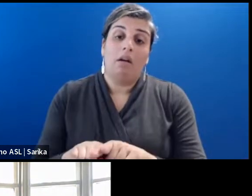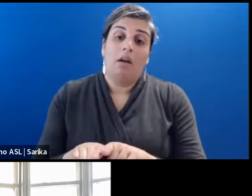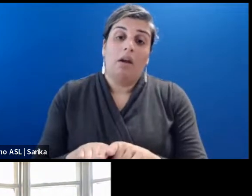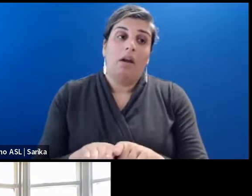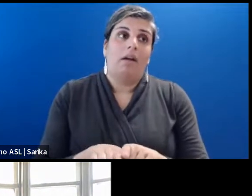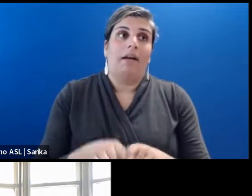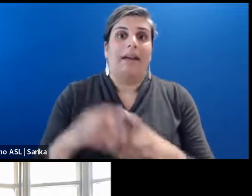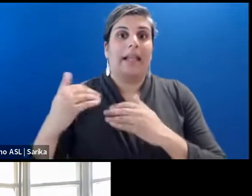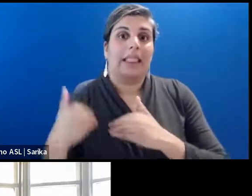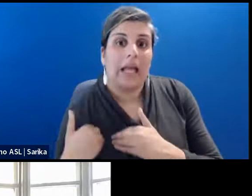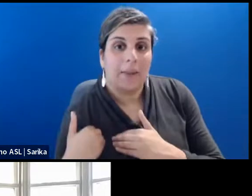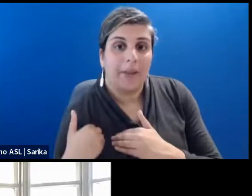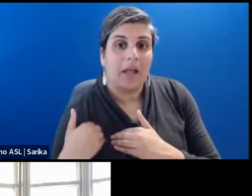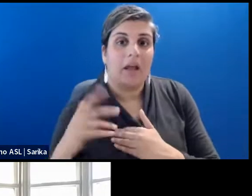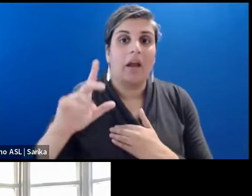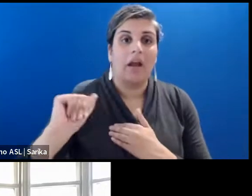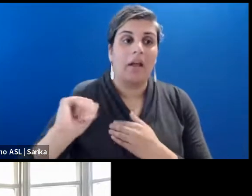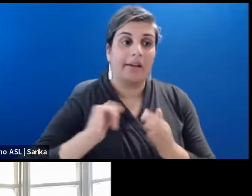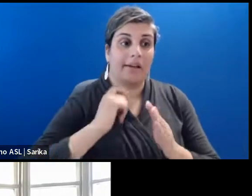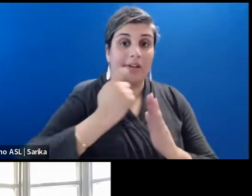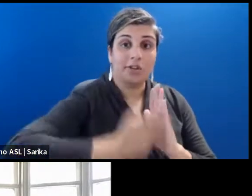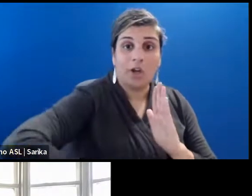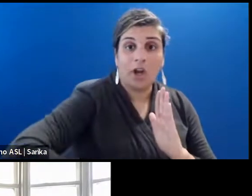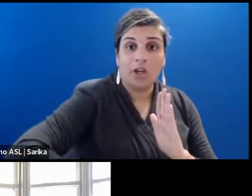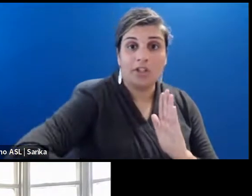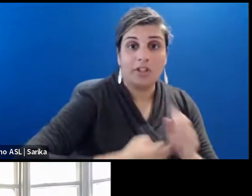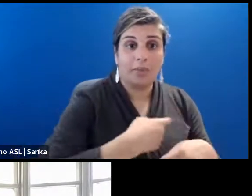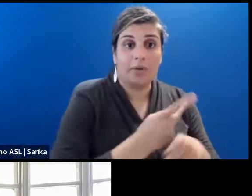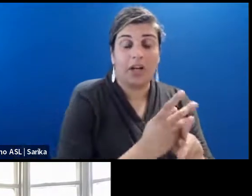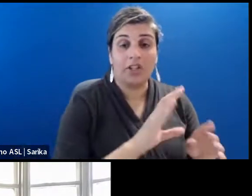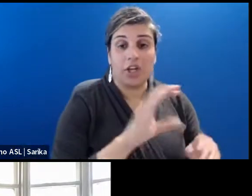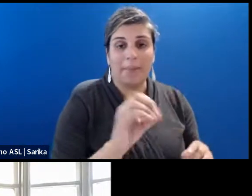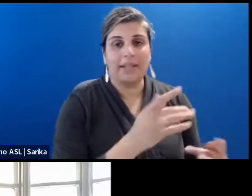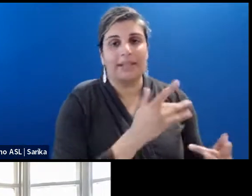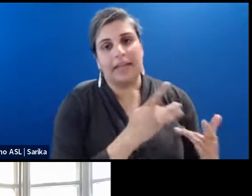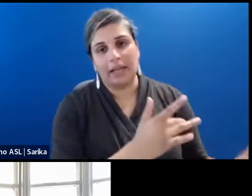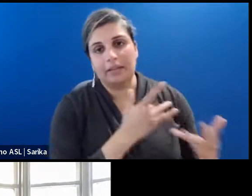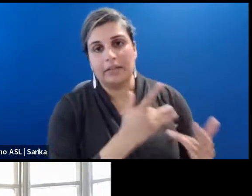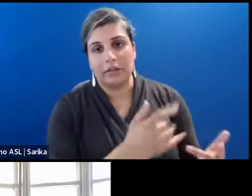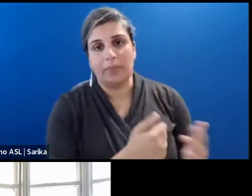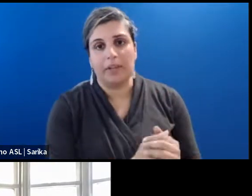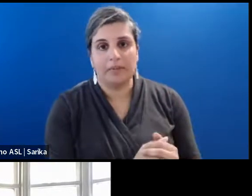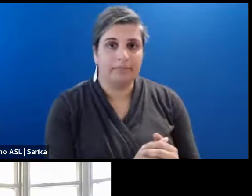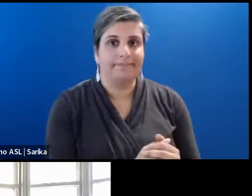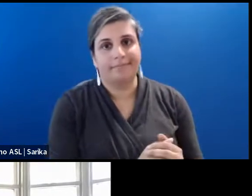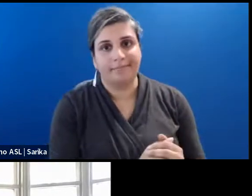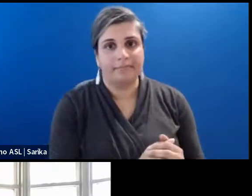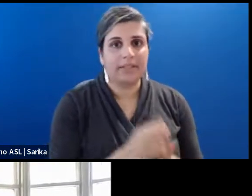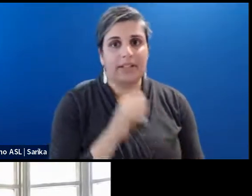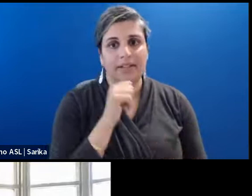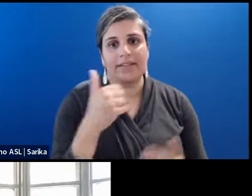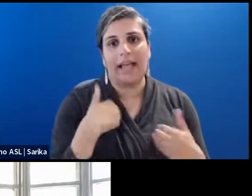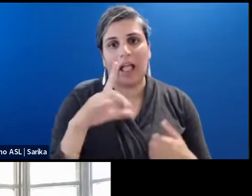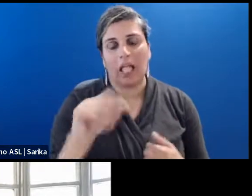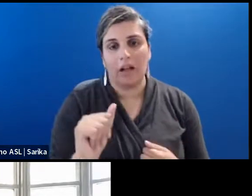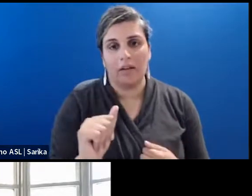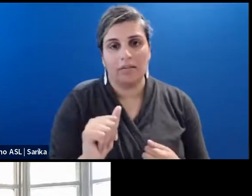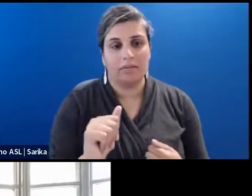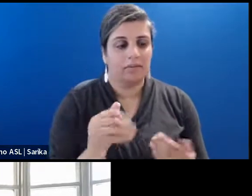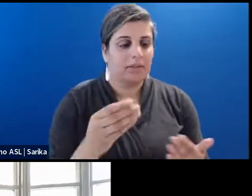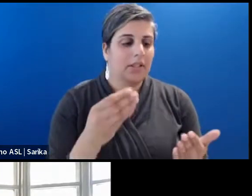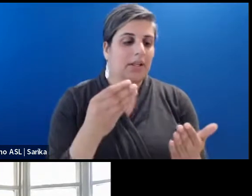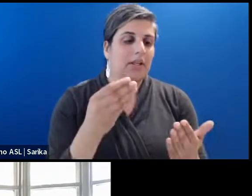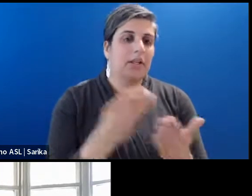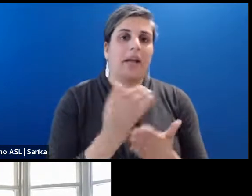liability that the state of Louisiana charges, the production company, which typically doesn't have Louisiana income tax liability,